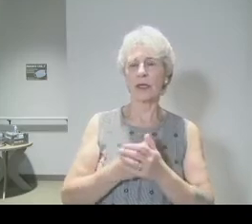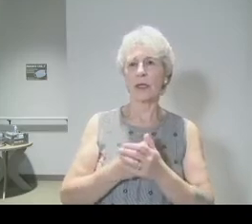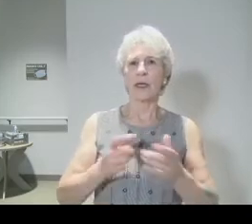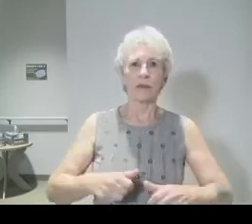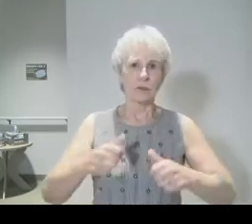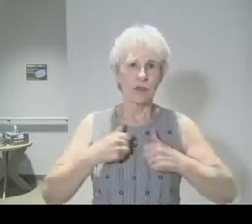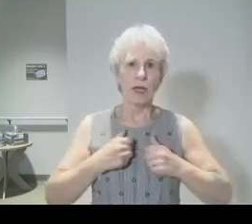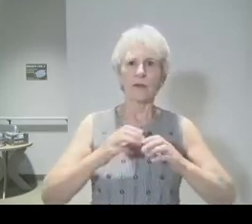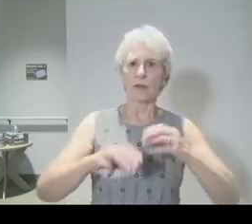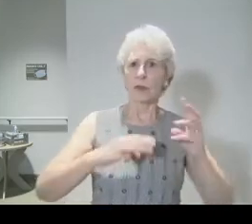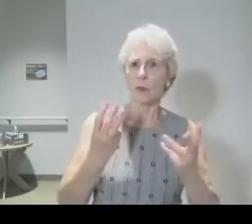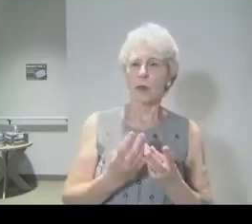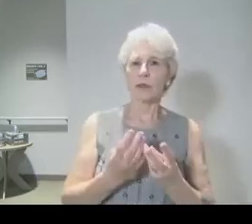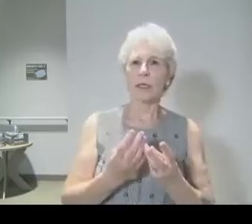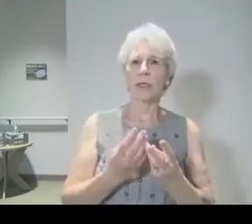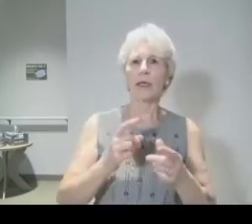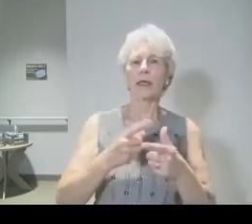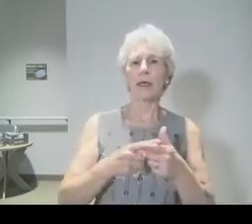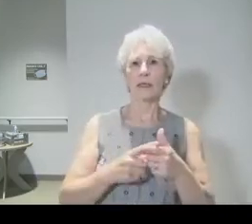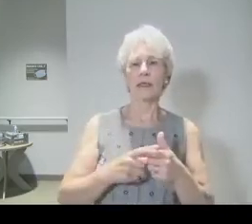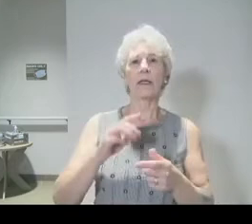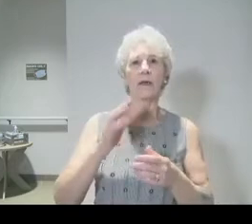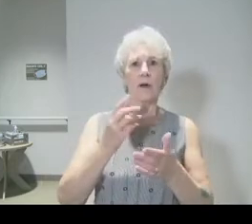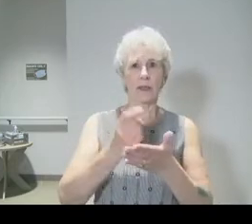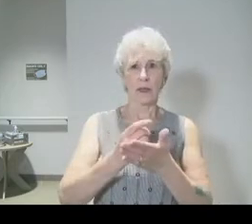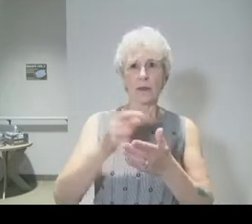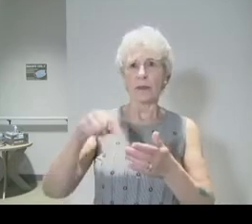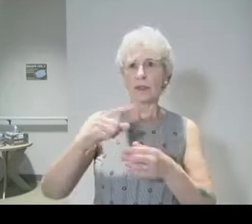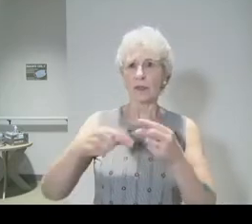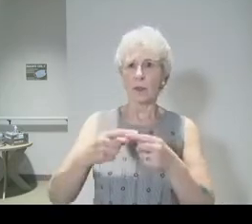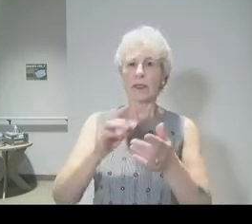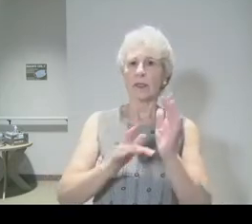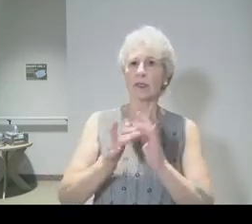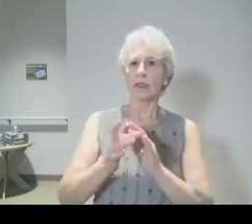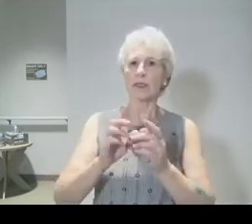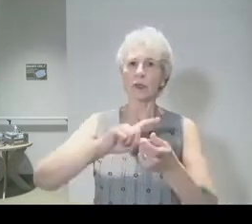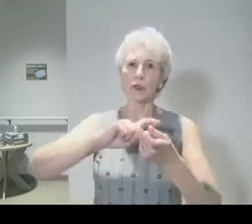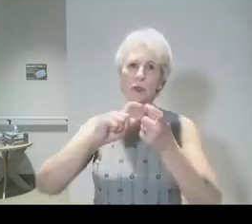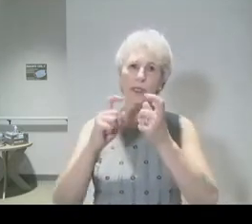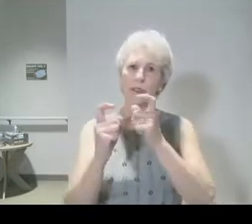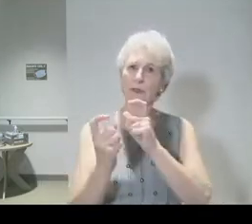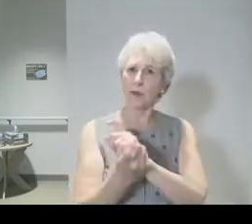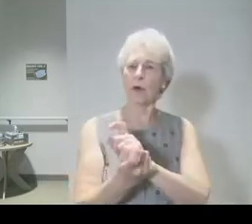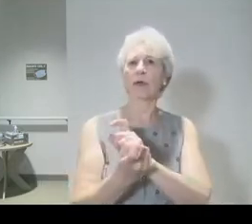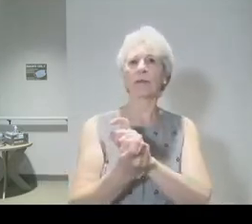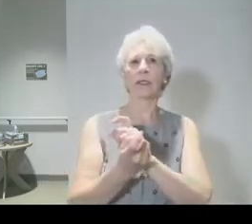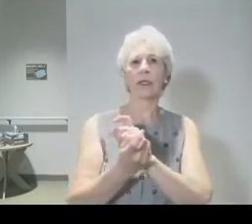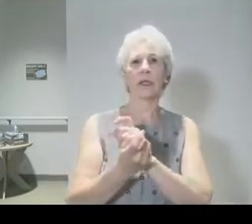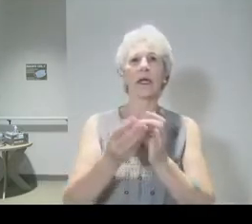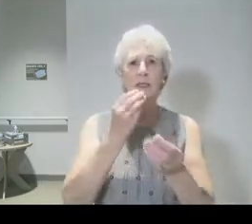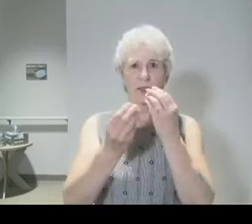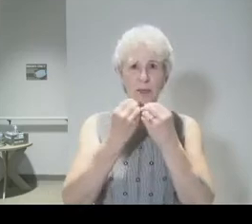is when Jesus transformed the whole Passover supper. He took